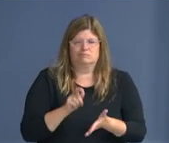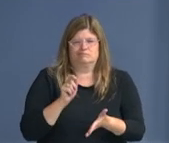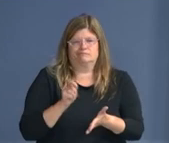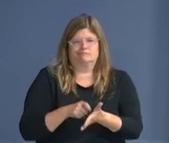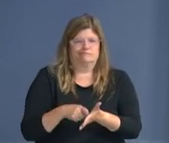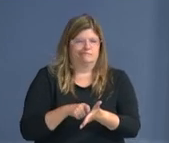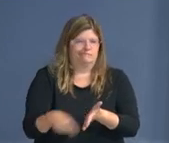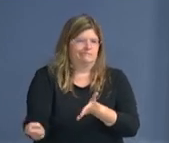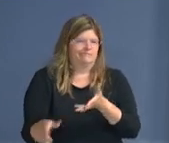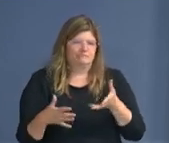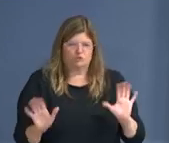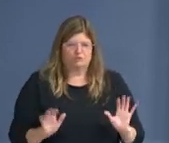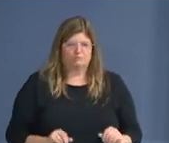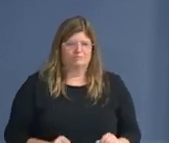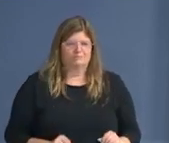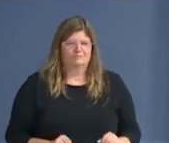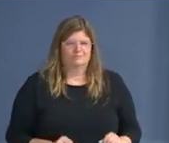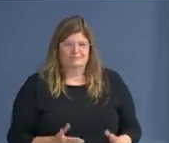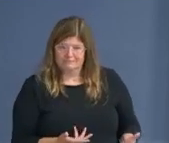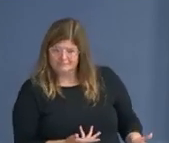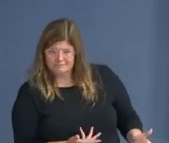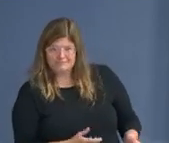Is that right, Chris? Yes.